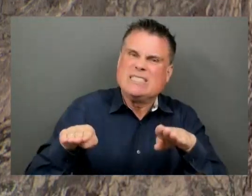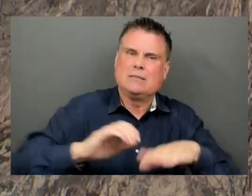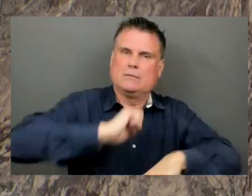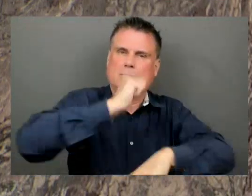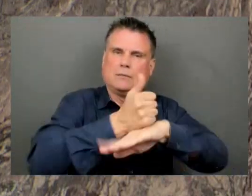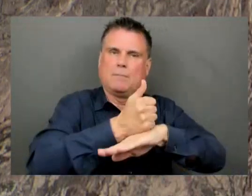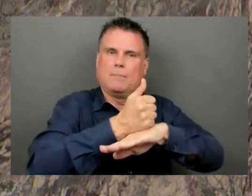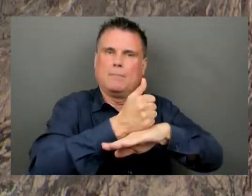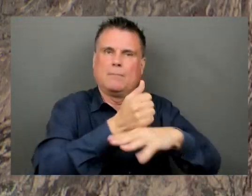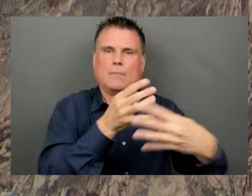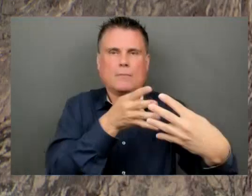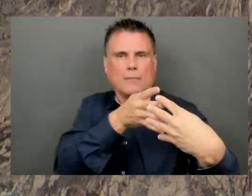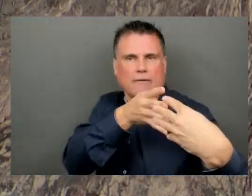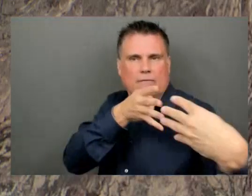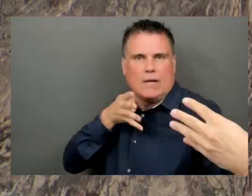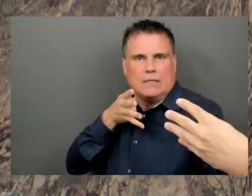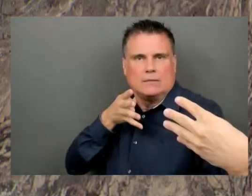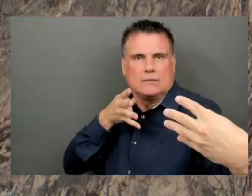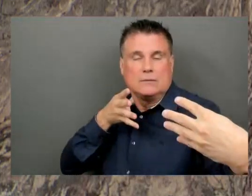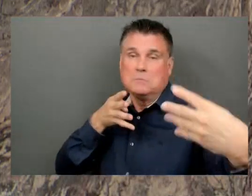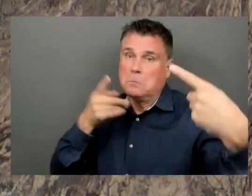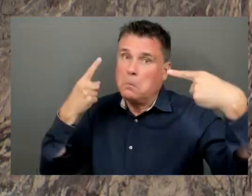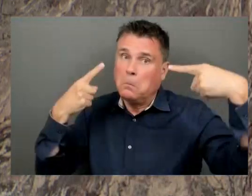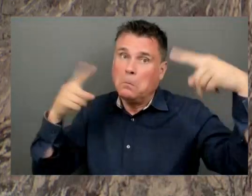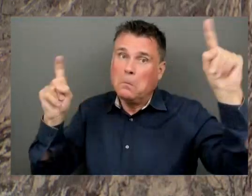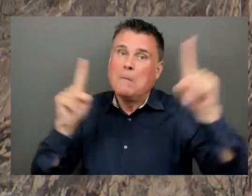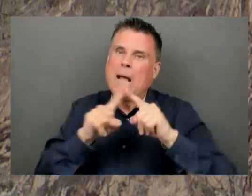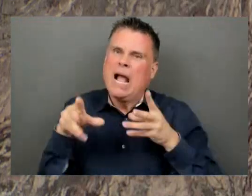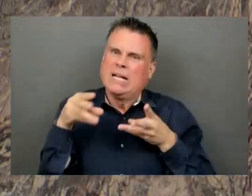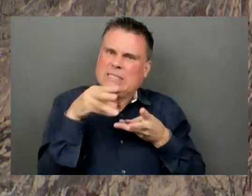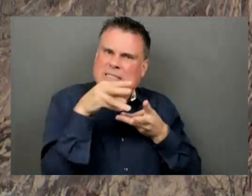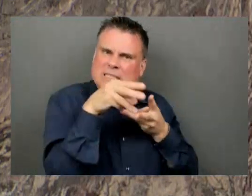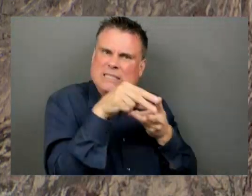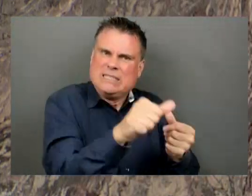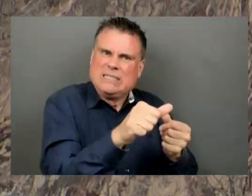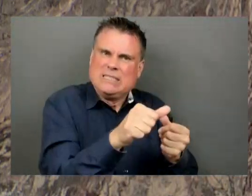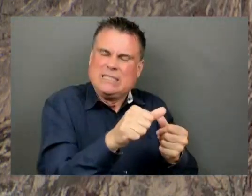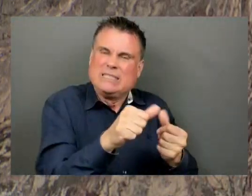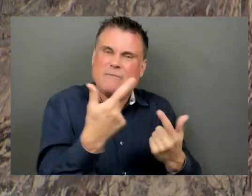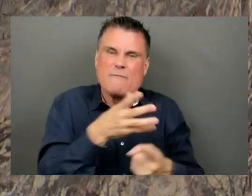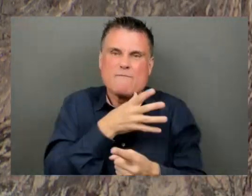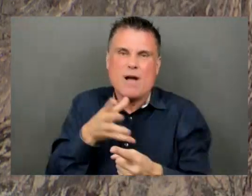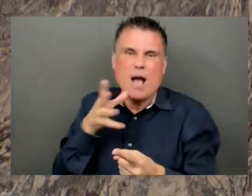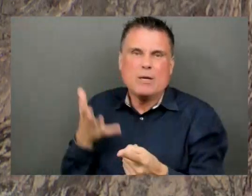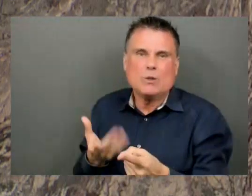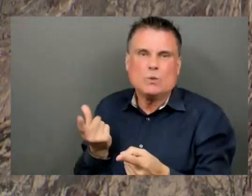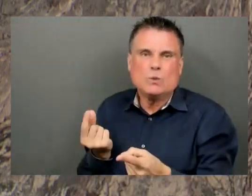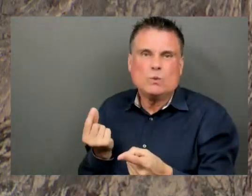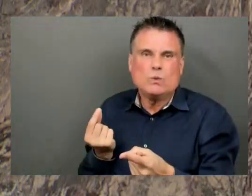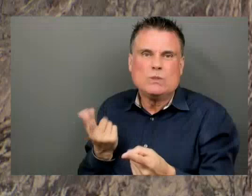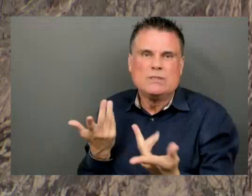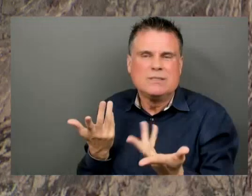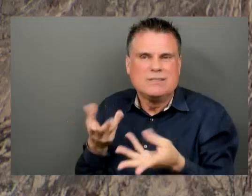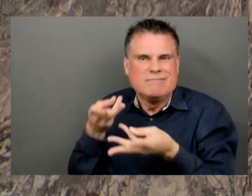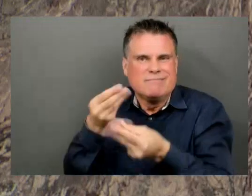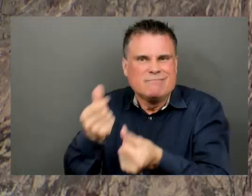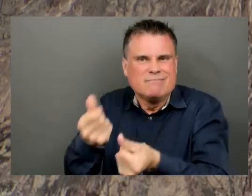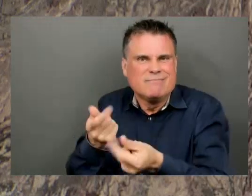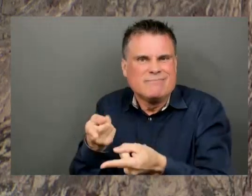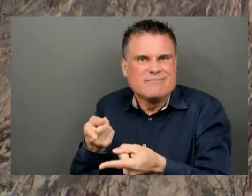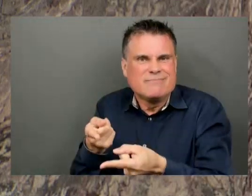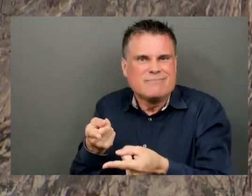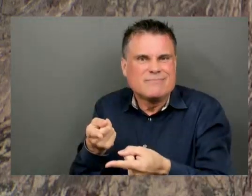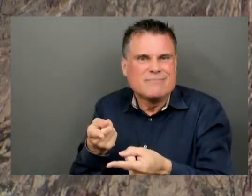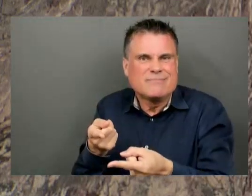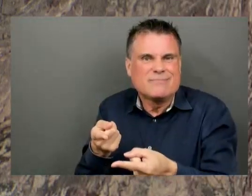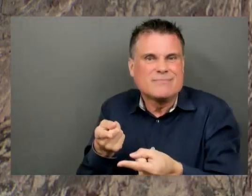shoulders of farmers and ranchers. The Blackfoot Challenge has been involved in well over 600 fence installations and works with ranchers to educate and